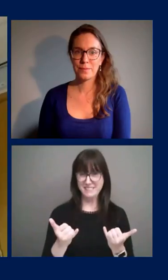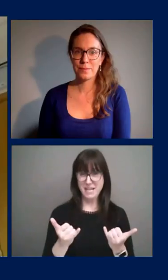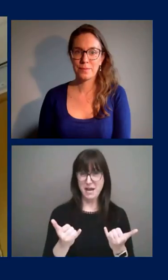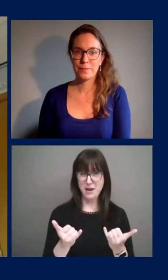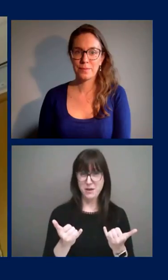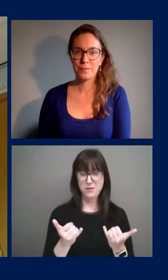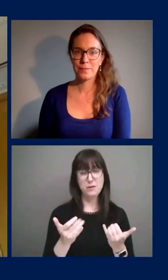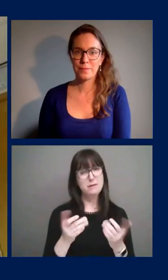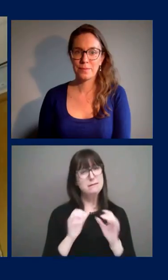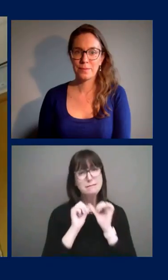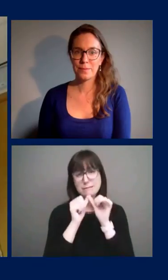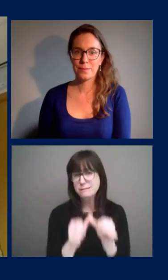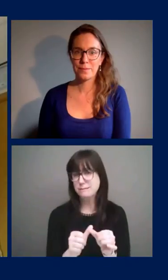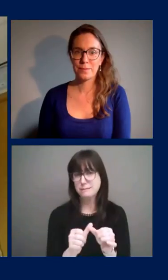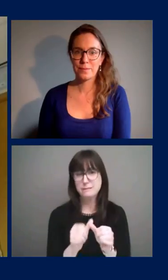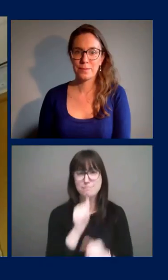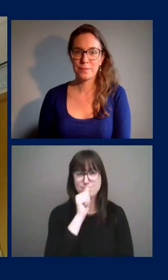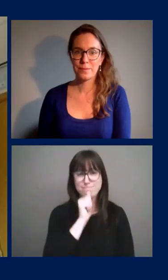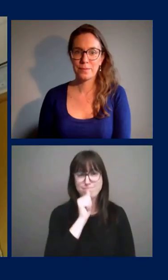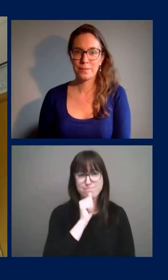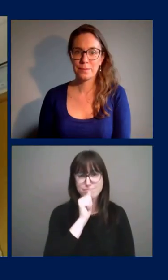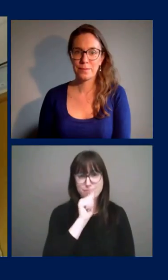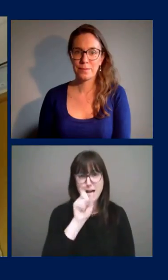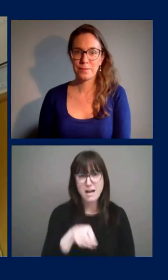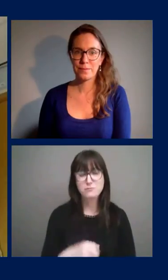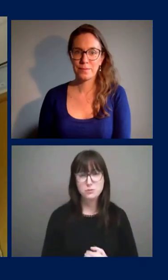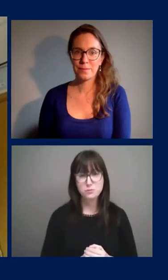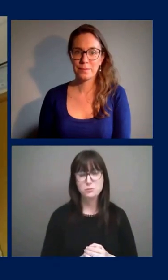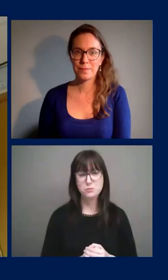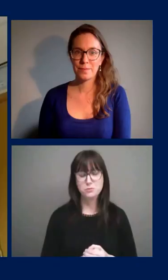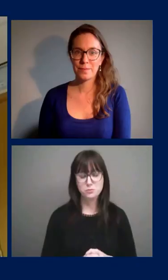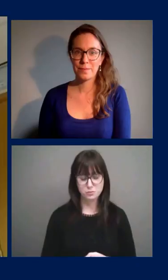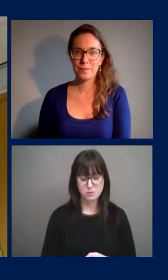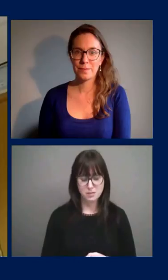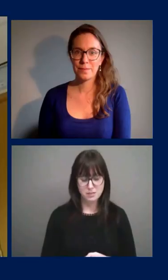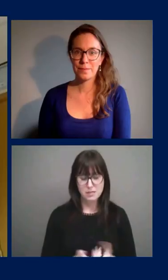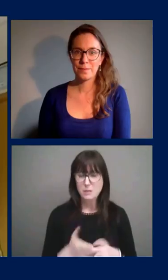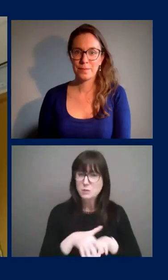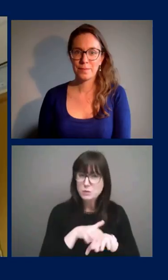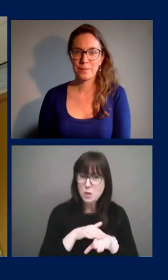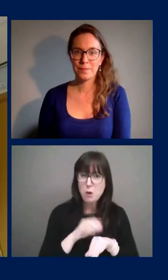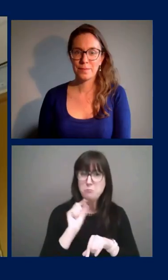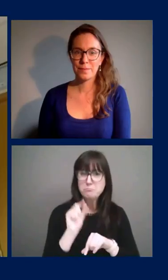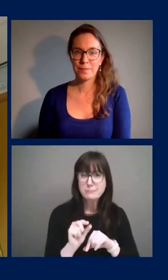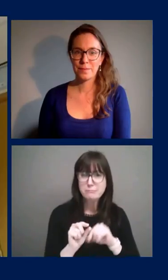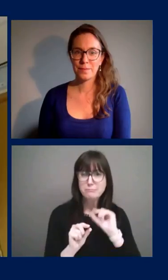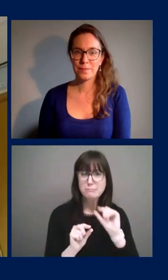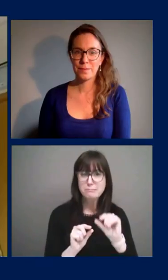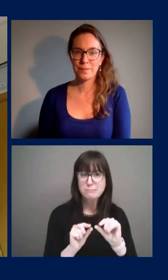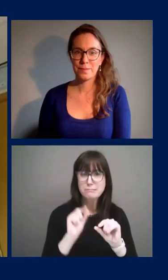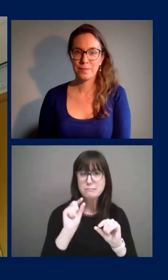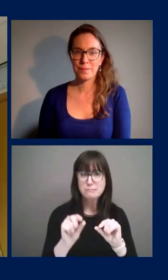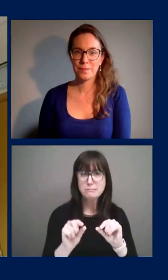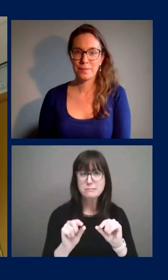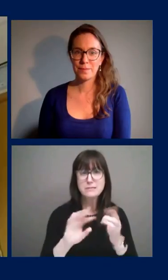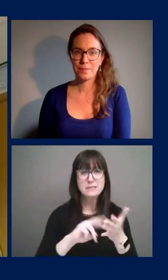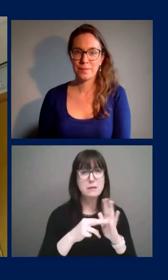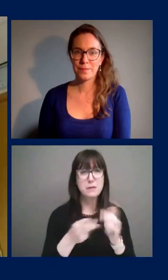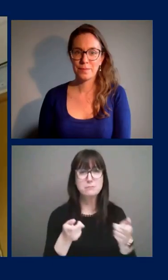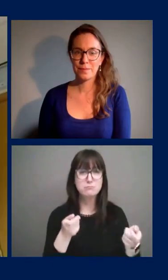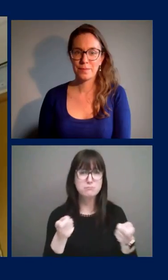continue that, that effort and to monitor and, and to go, uh, slowly so that we can keep things at a manageable level.